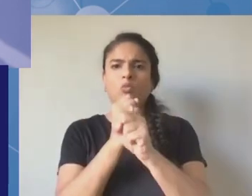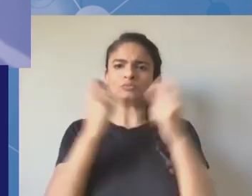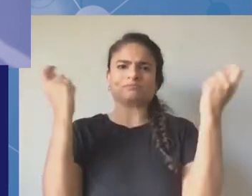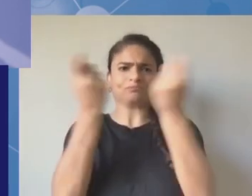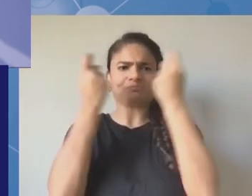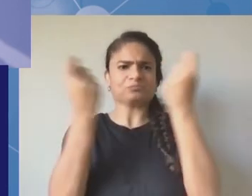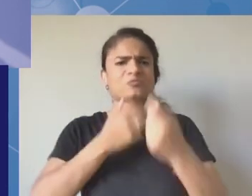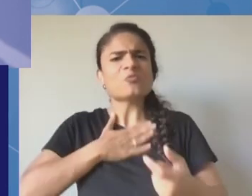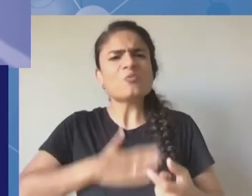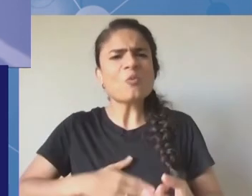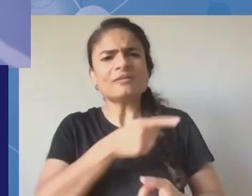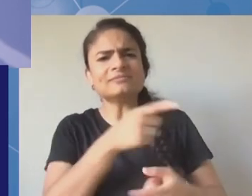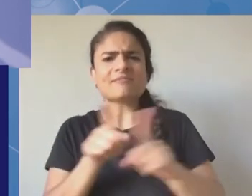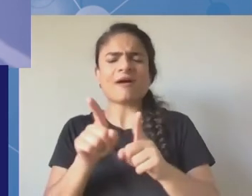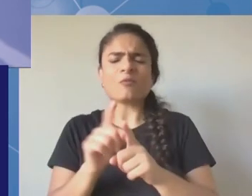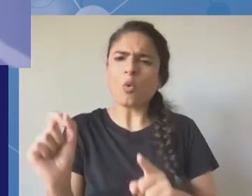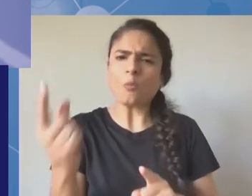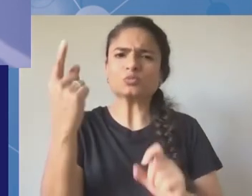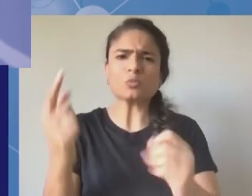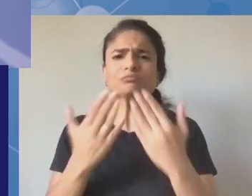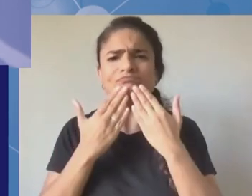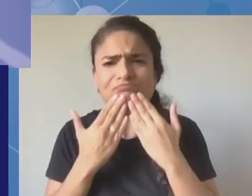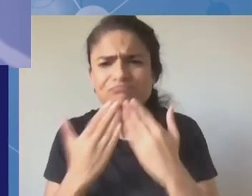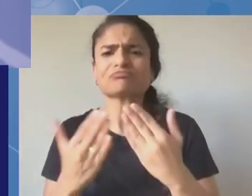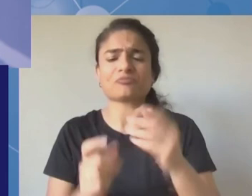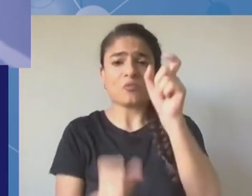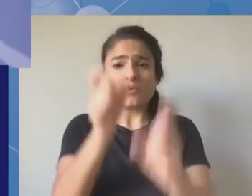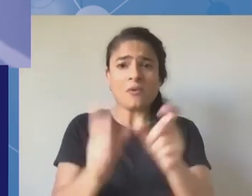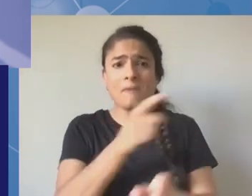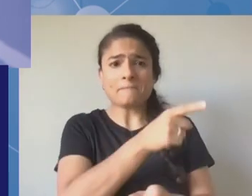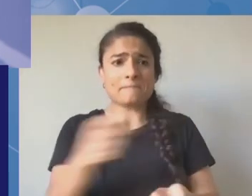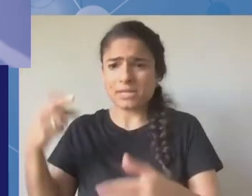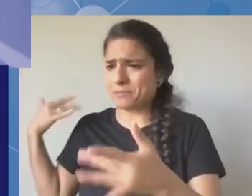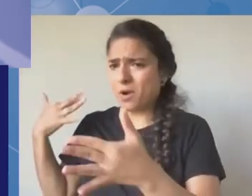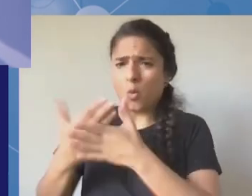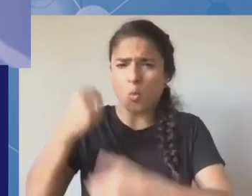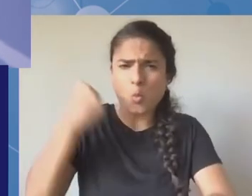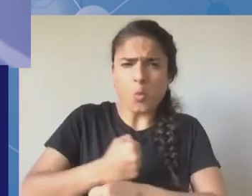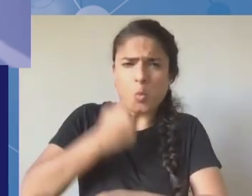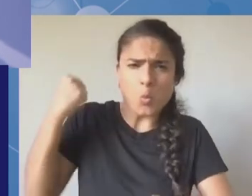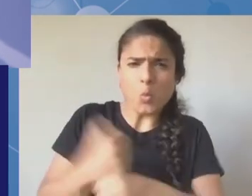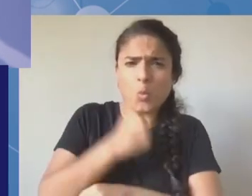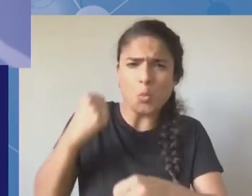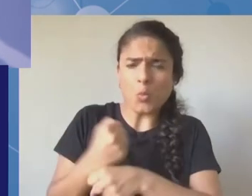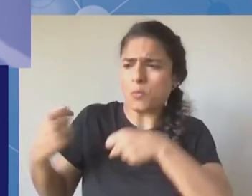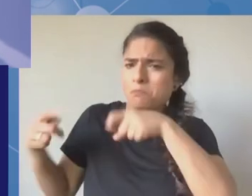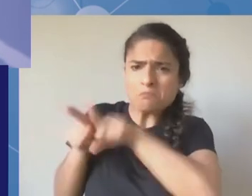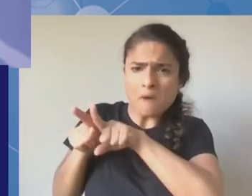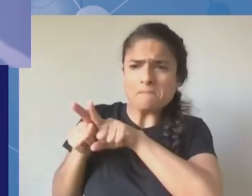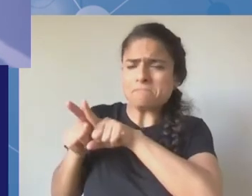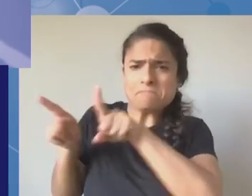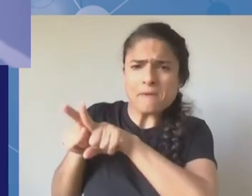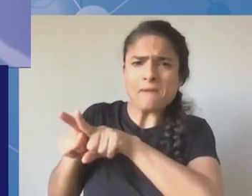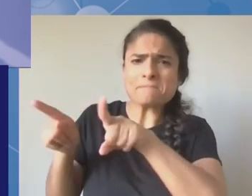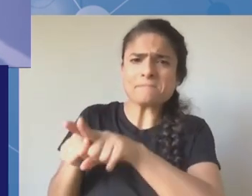and the person behind the coordination of the igf 2021 agenda miss uh and anriette enzerhausen